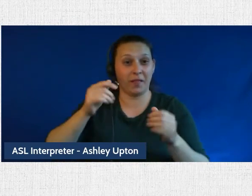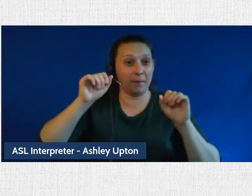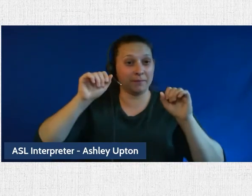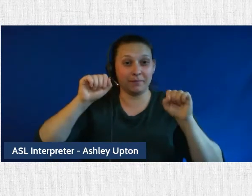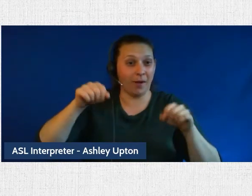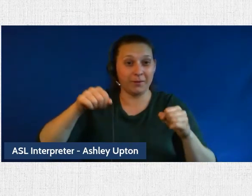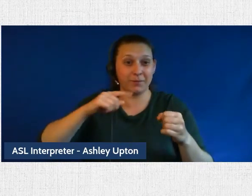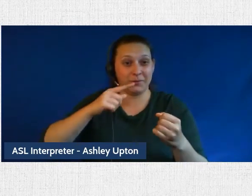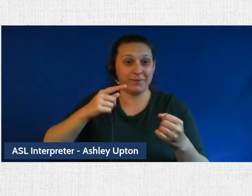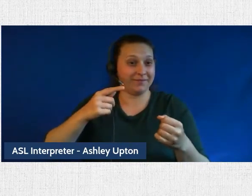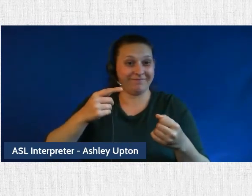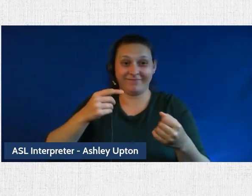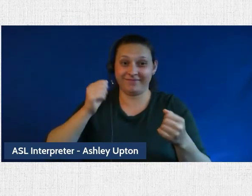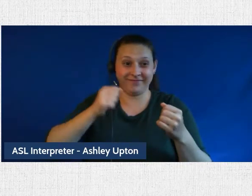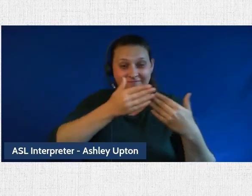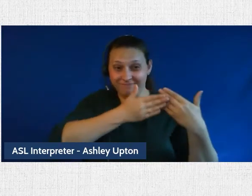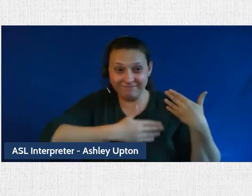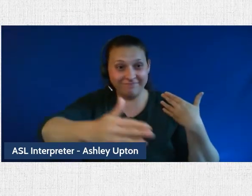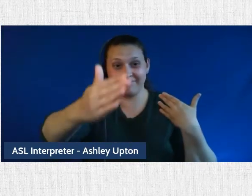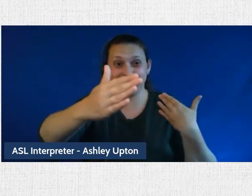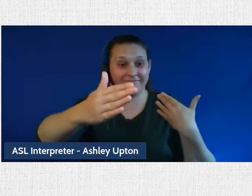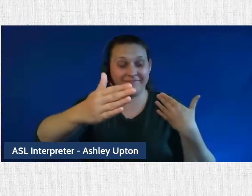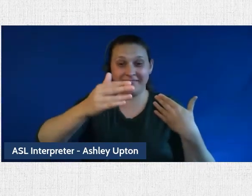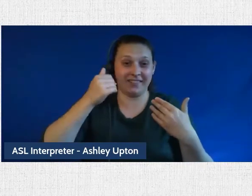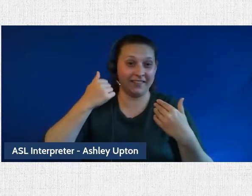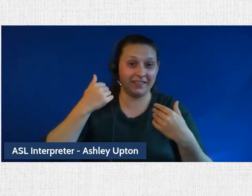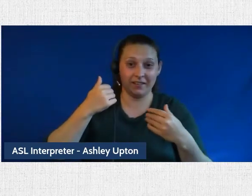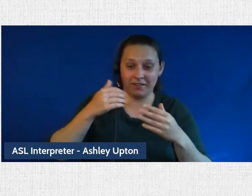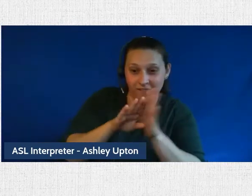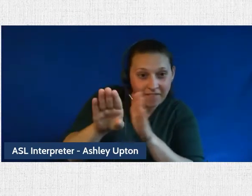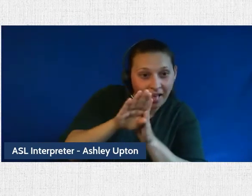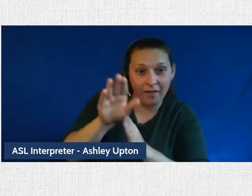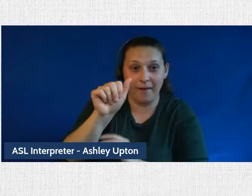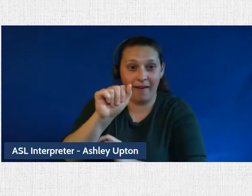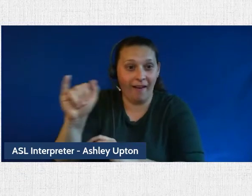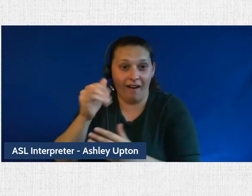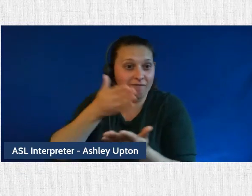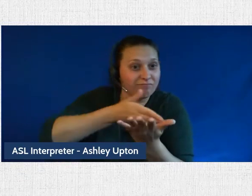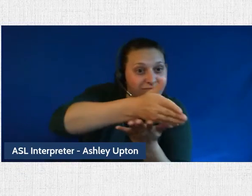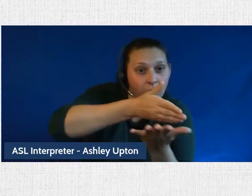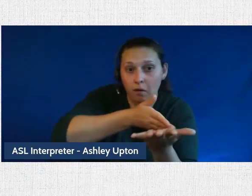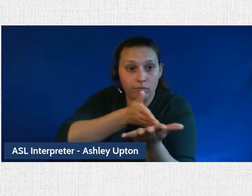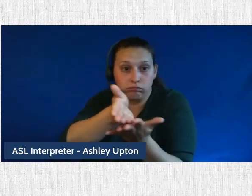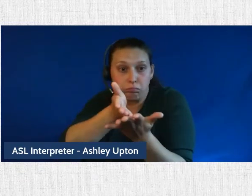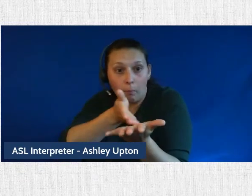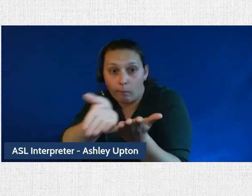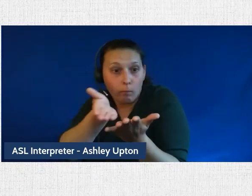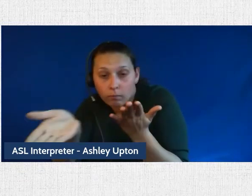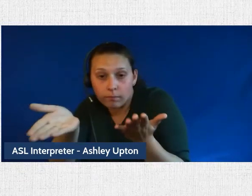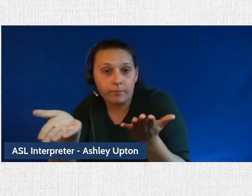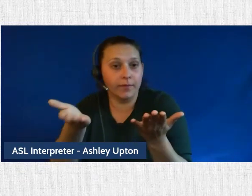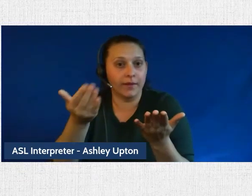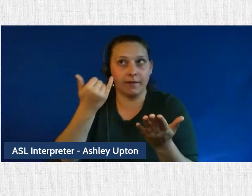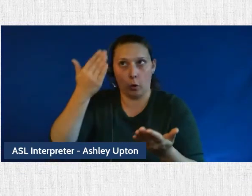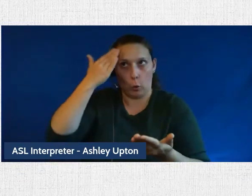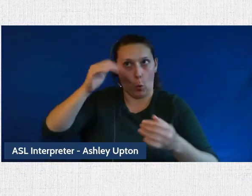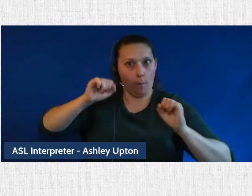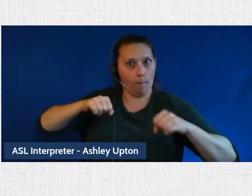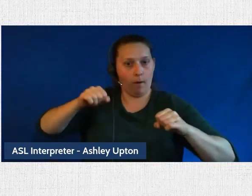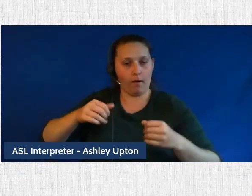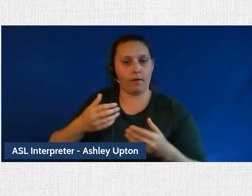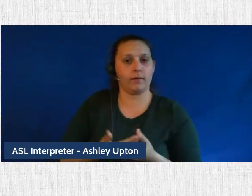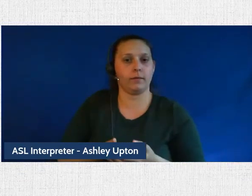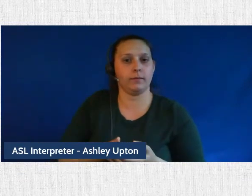know, consumer complaints was one of the hardest areas we could try to build an AI in. Nonetheless, we realized that it was possible. And so what we are looking for is